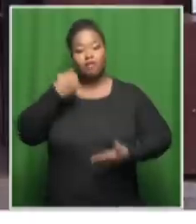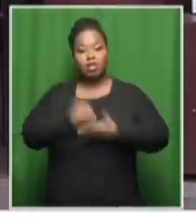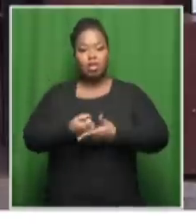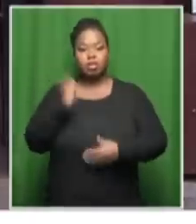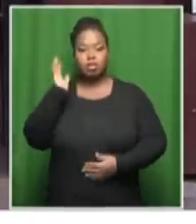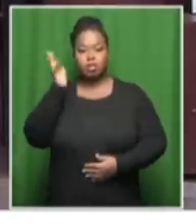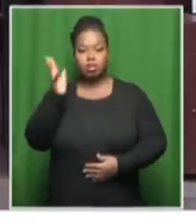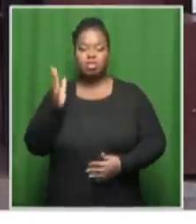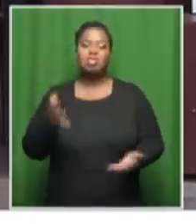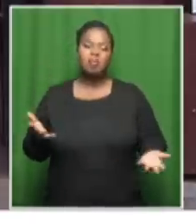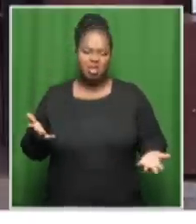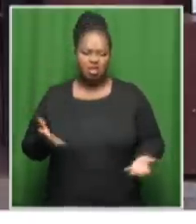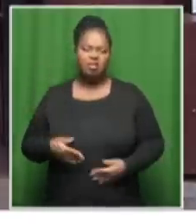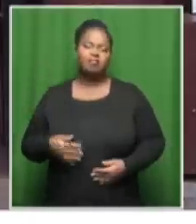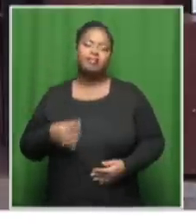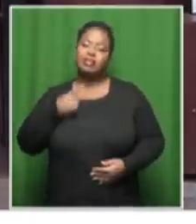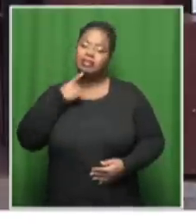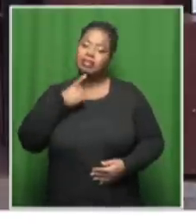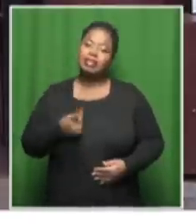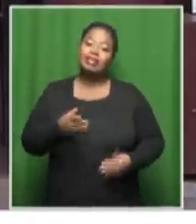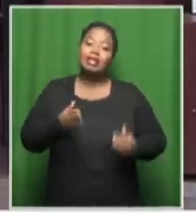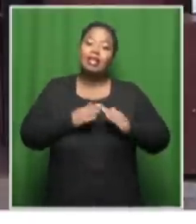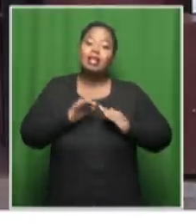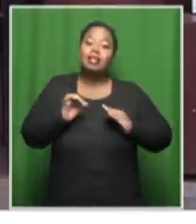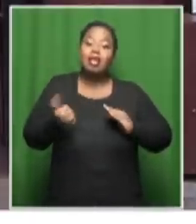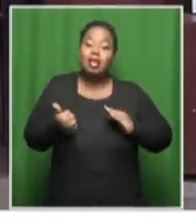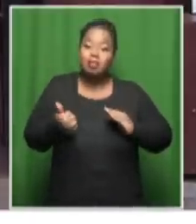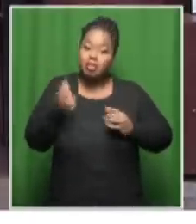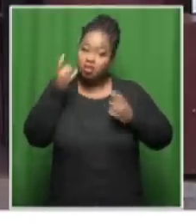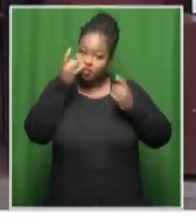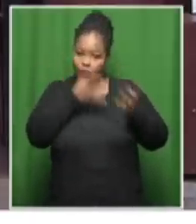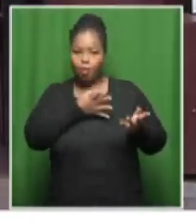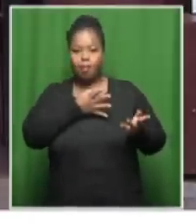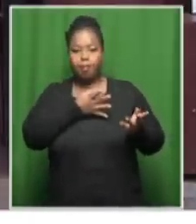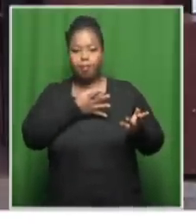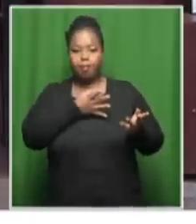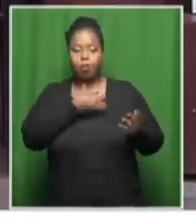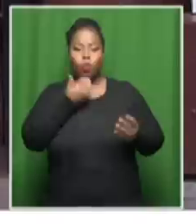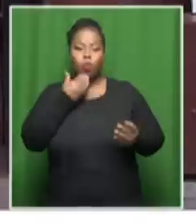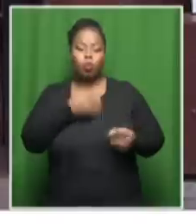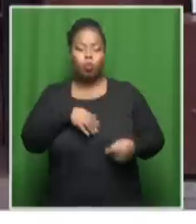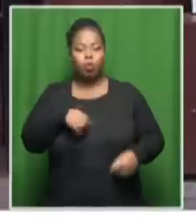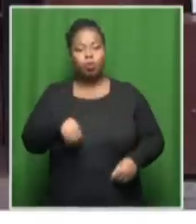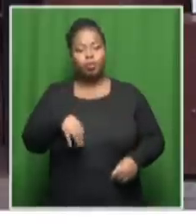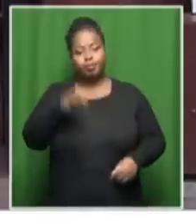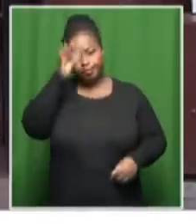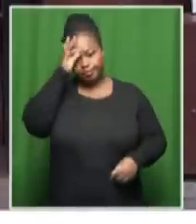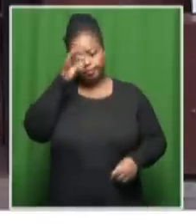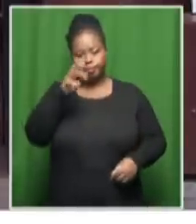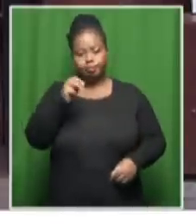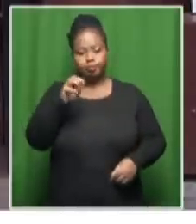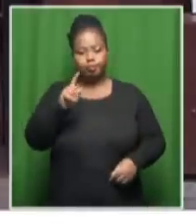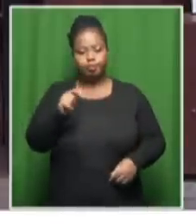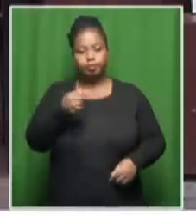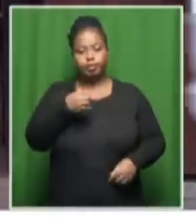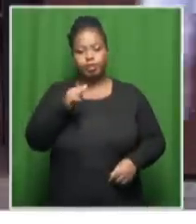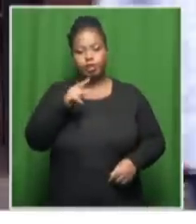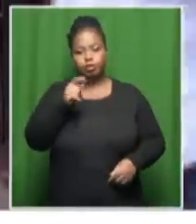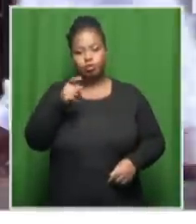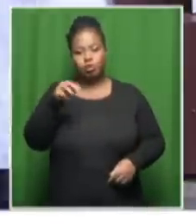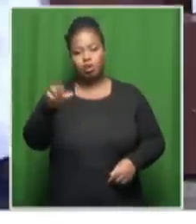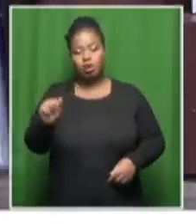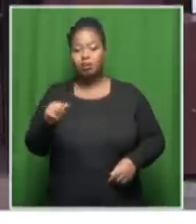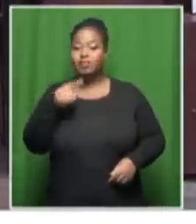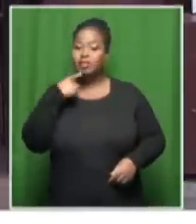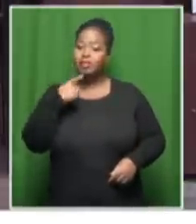indicated that it was neighbors that had told them. This was Sergeant Mtetwa. He said that neighbors had told